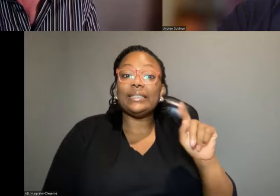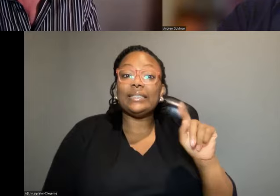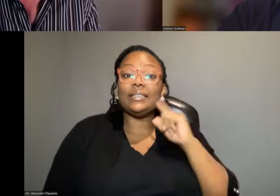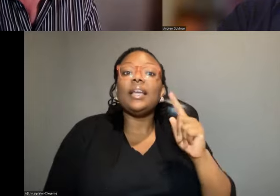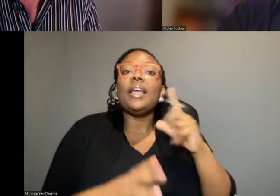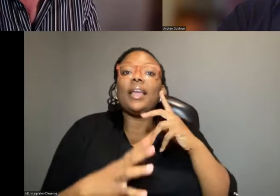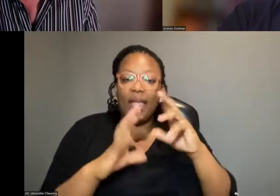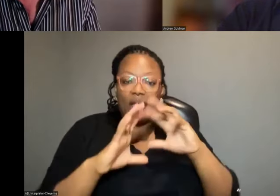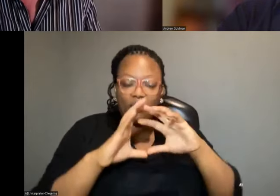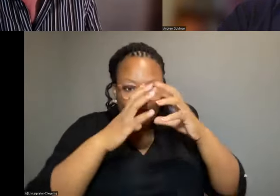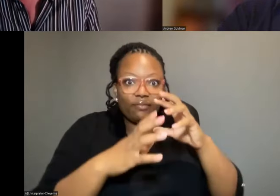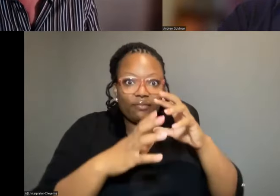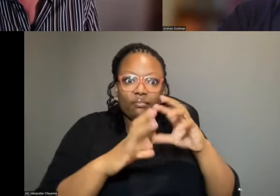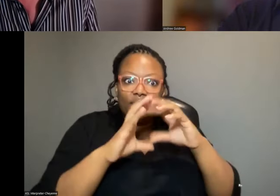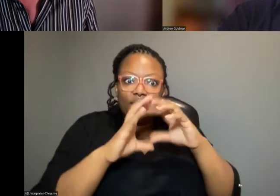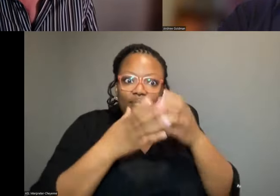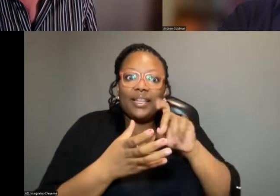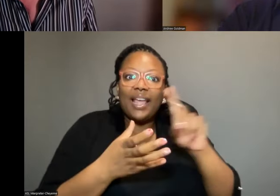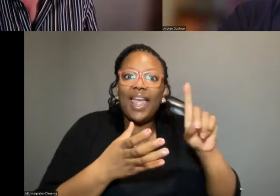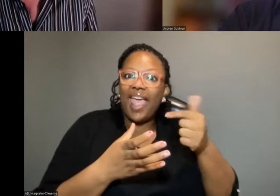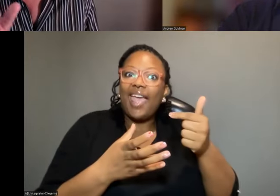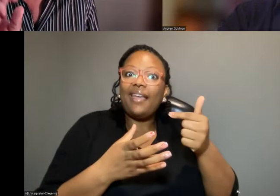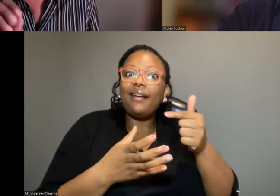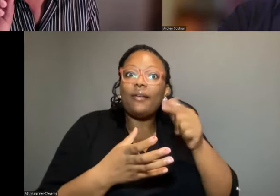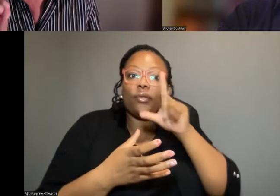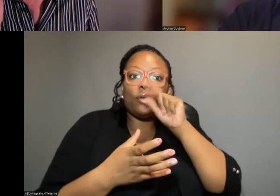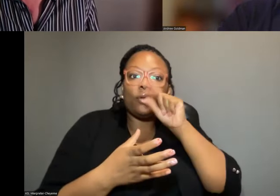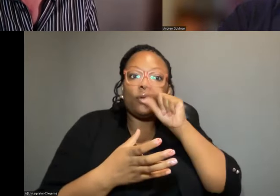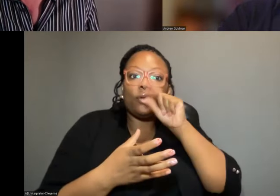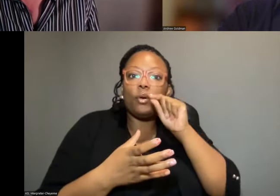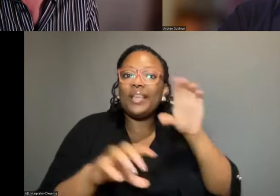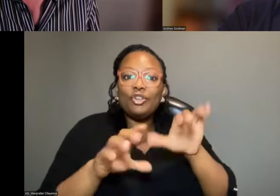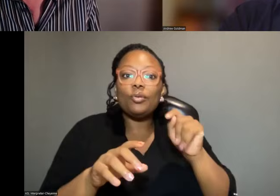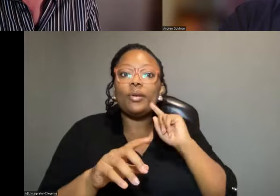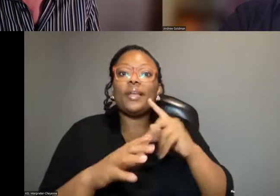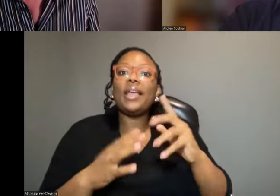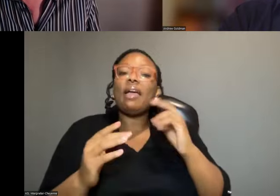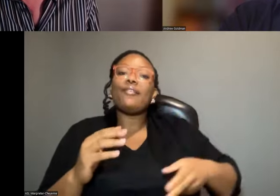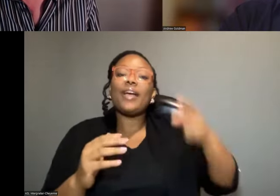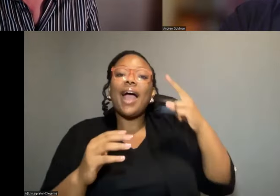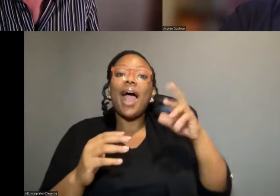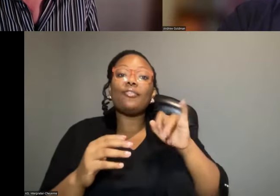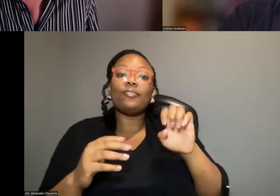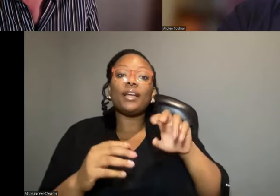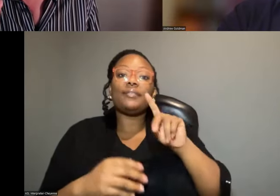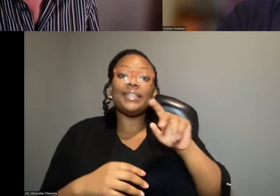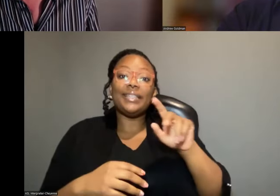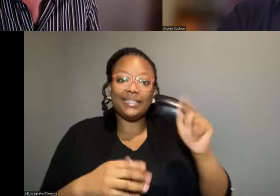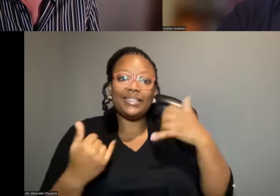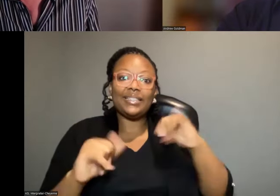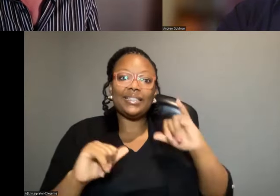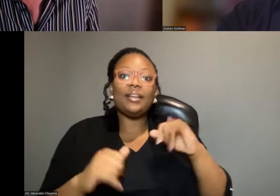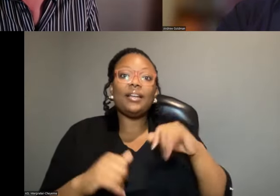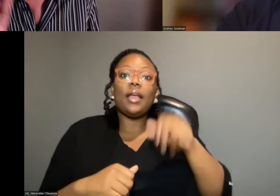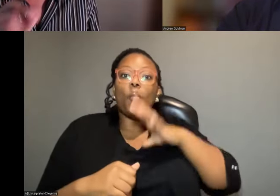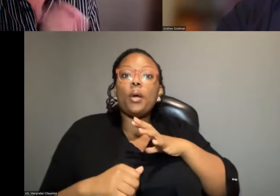casings of the bird and they weren't viable. We still have a very high rate of DDT in female, in